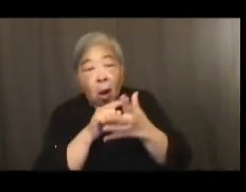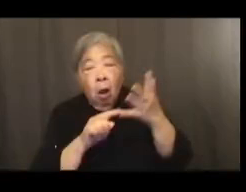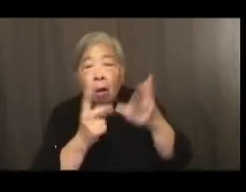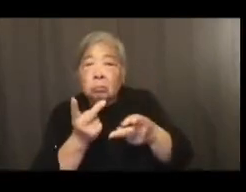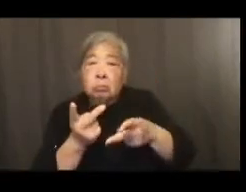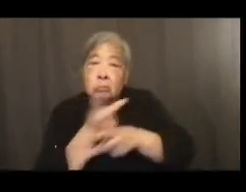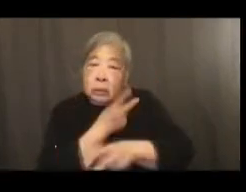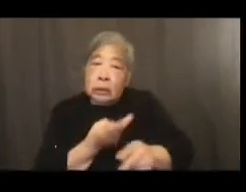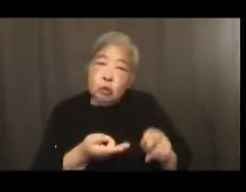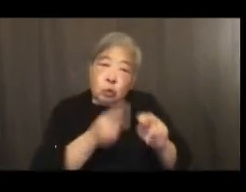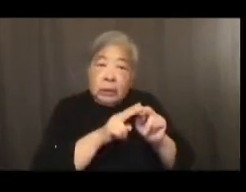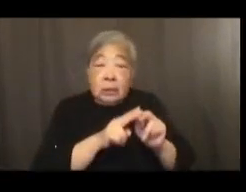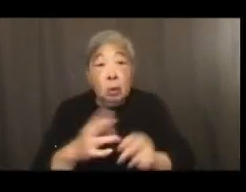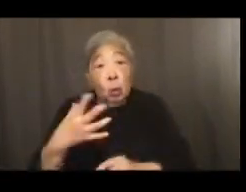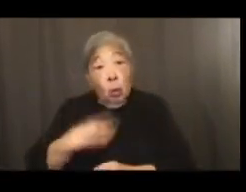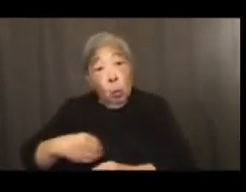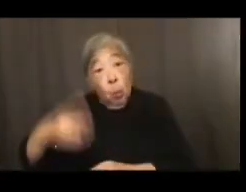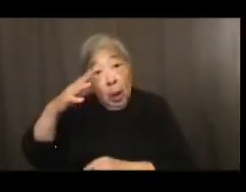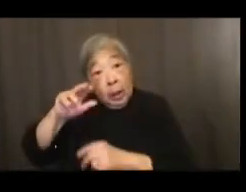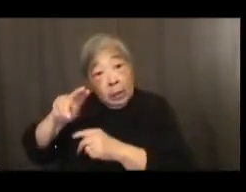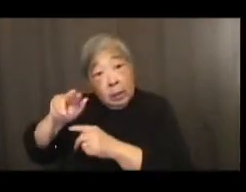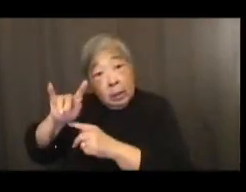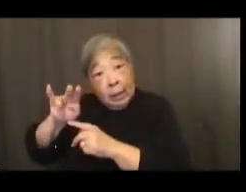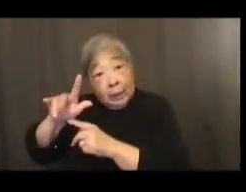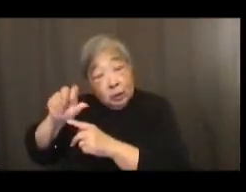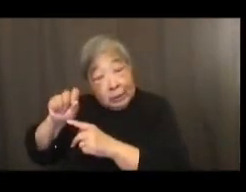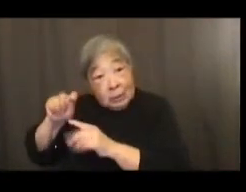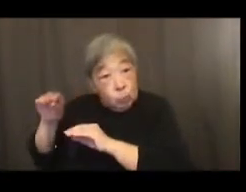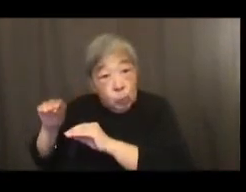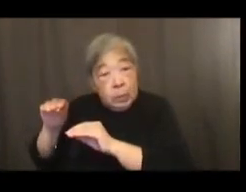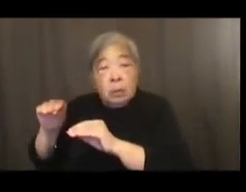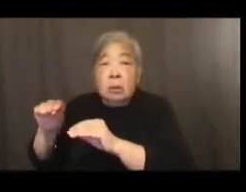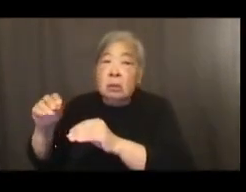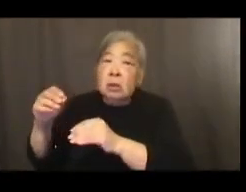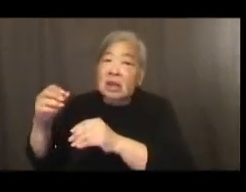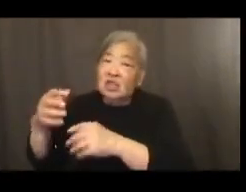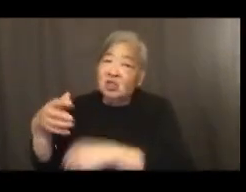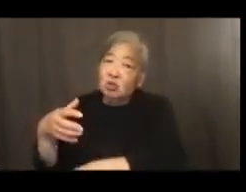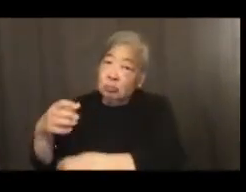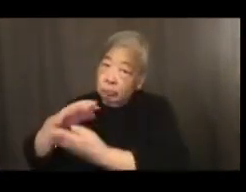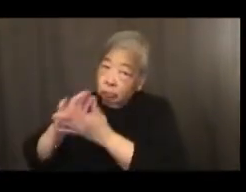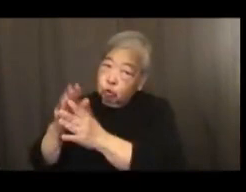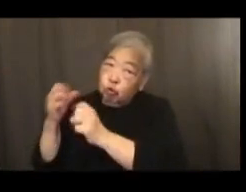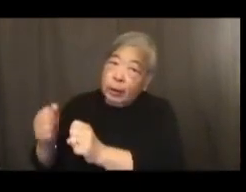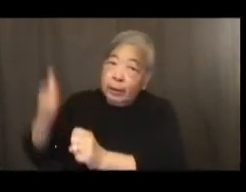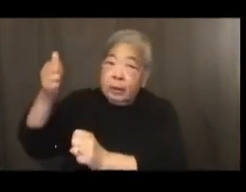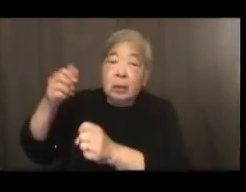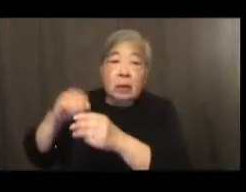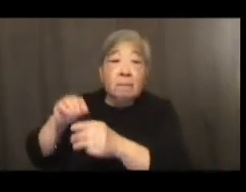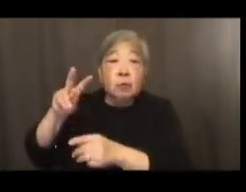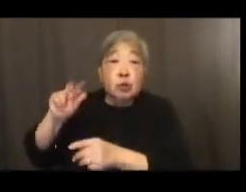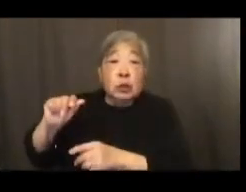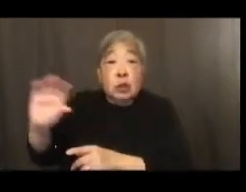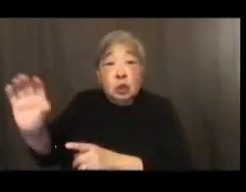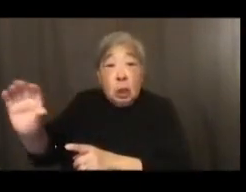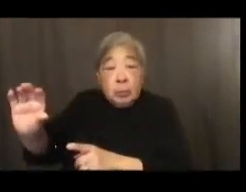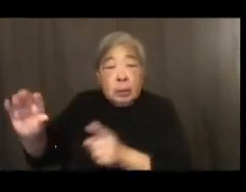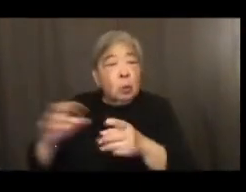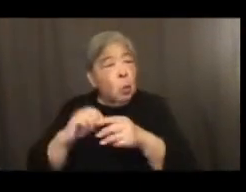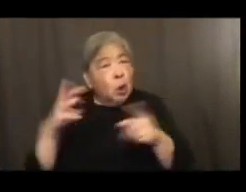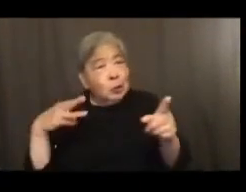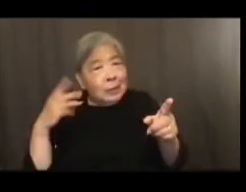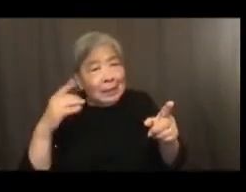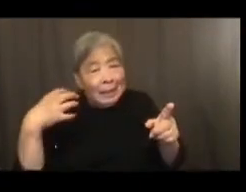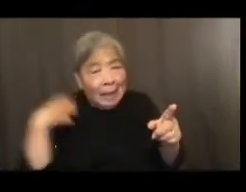nationalist movements have strengthened, as we saw in Charlottesville, the Capitol building in Washington was invaded on